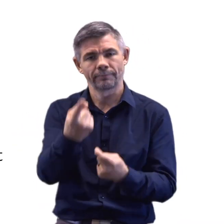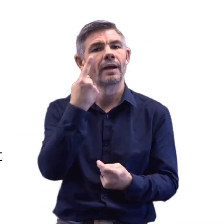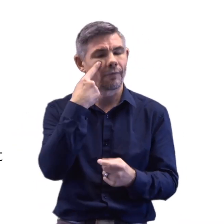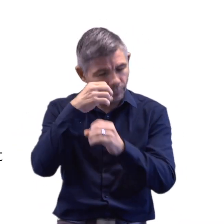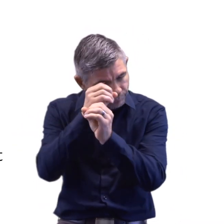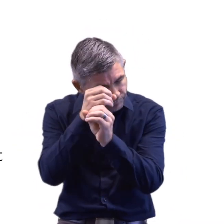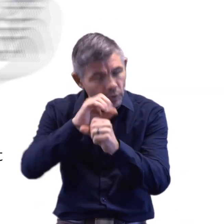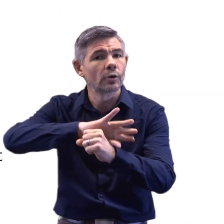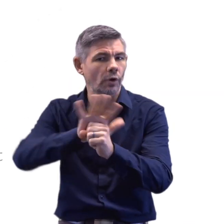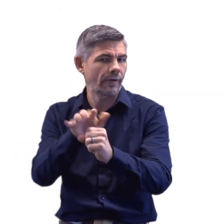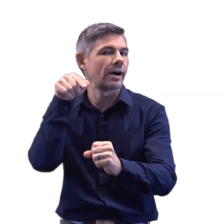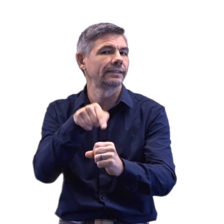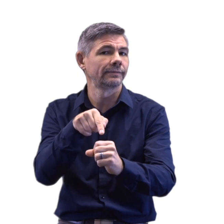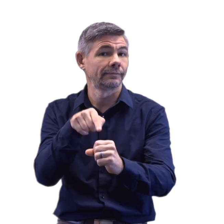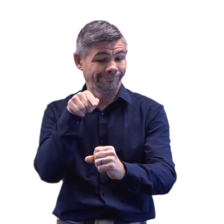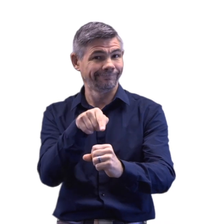COVID-19.